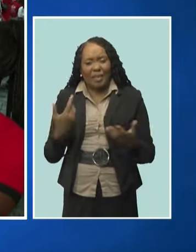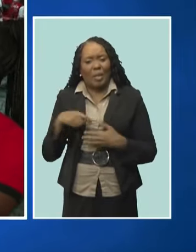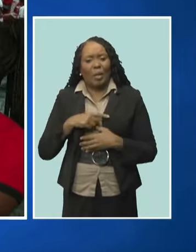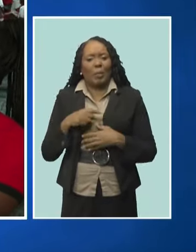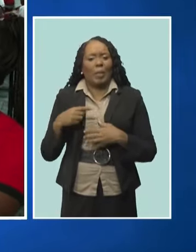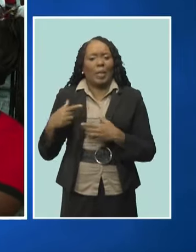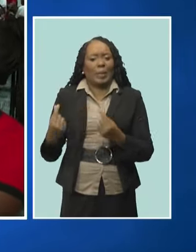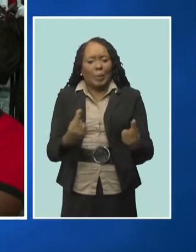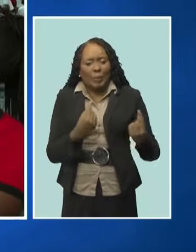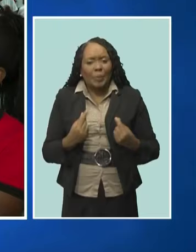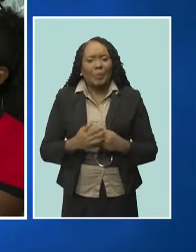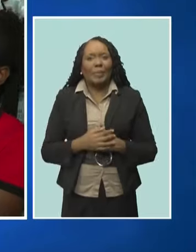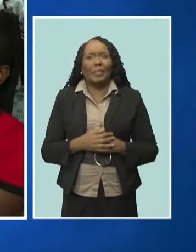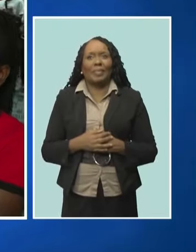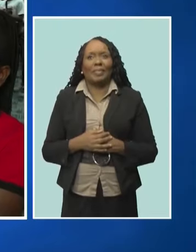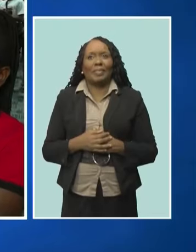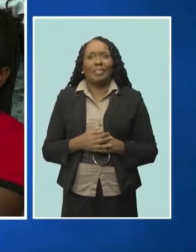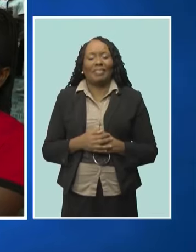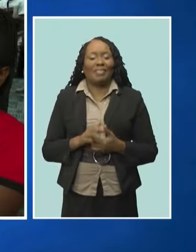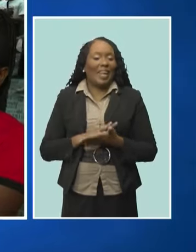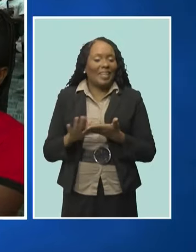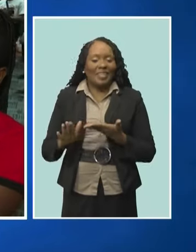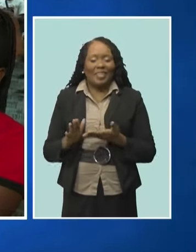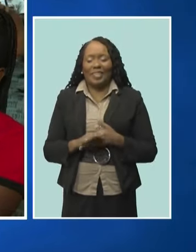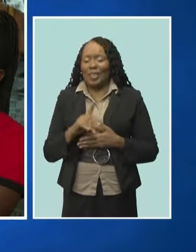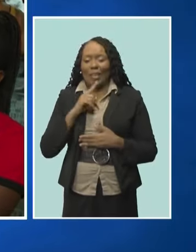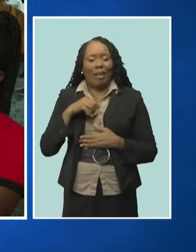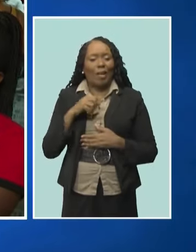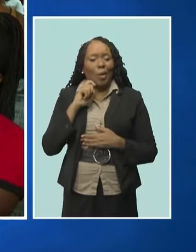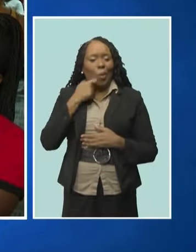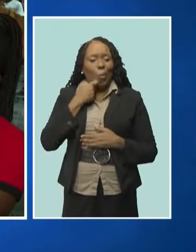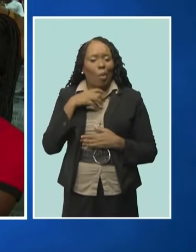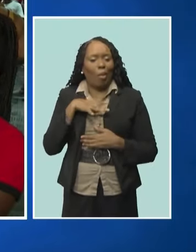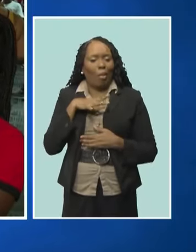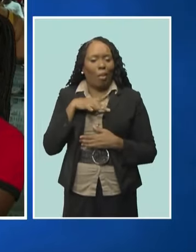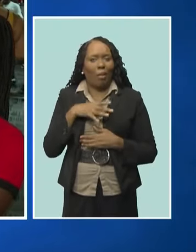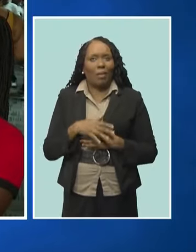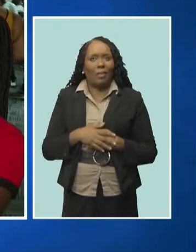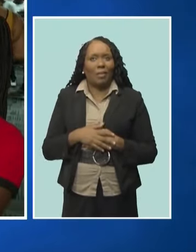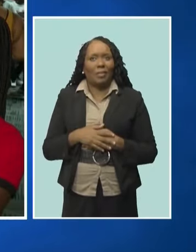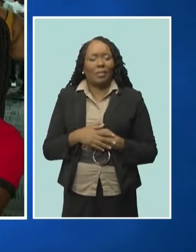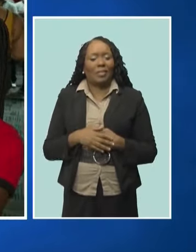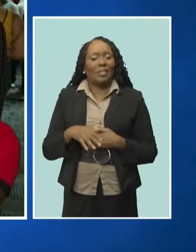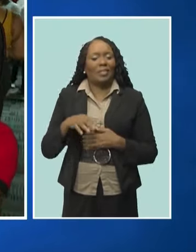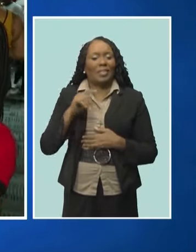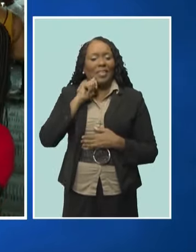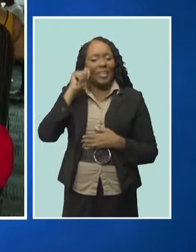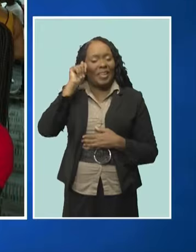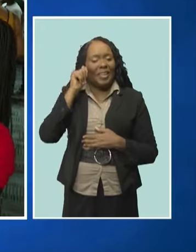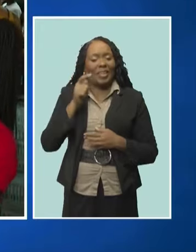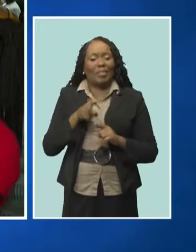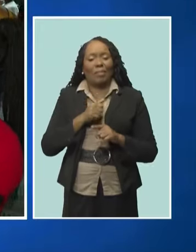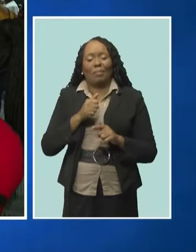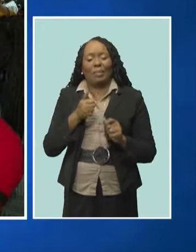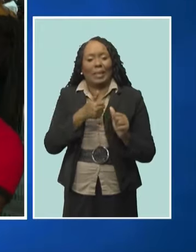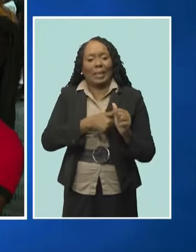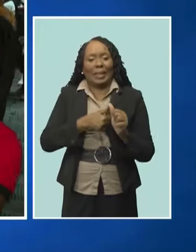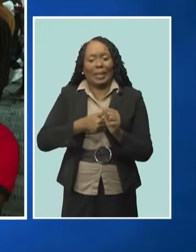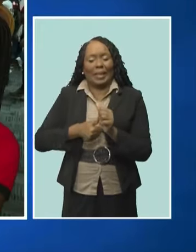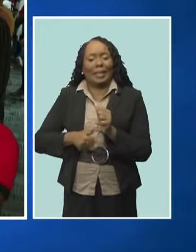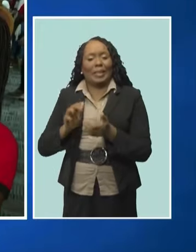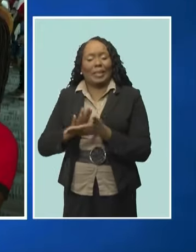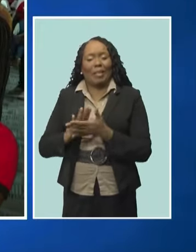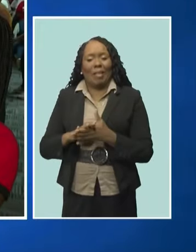nice, it's nice, it's nice. It's pretty cool that they bring out like teenagers from every school to like come together